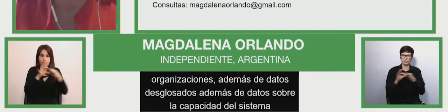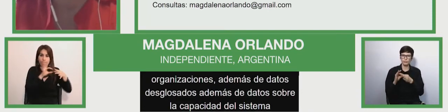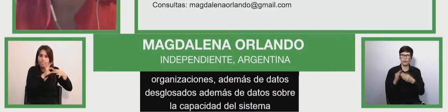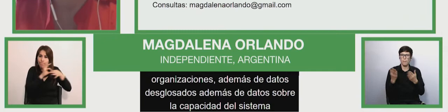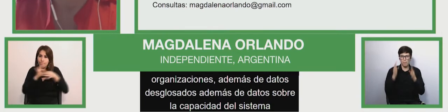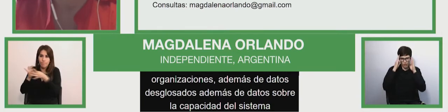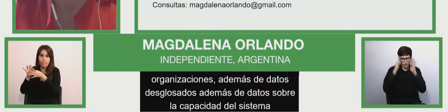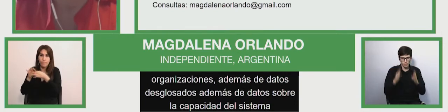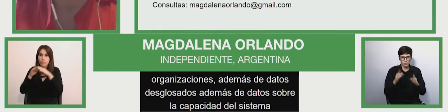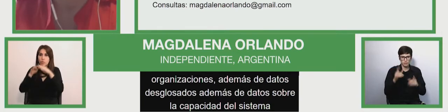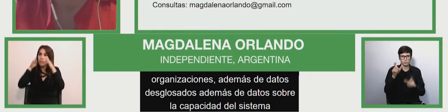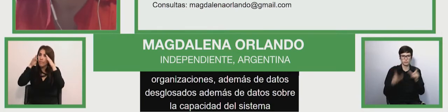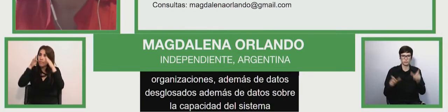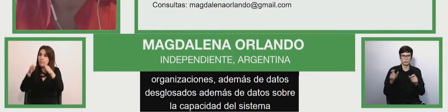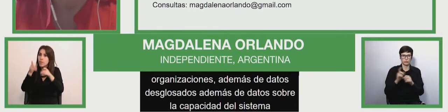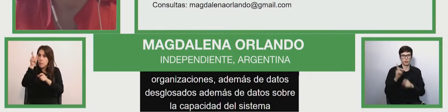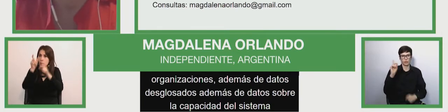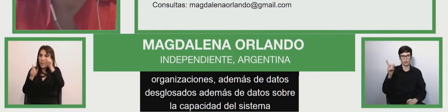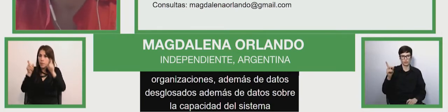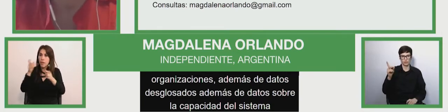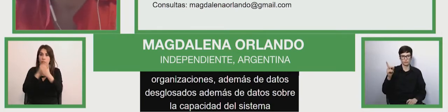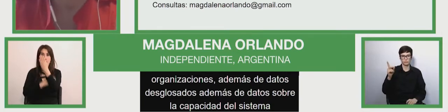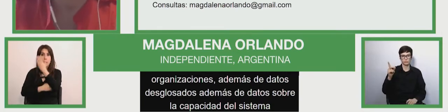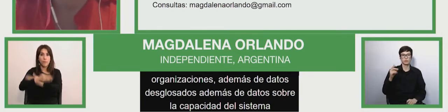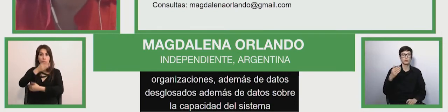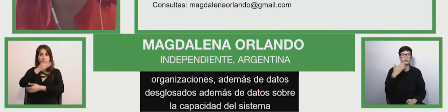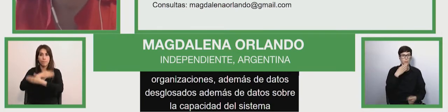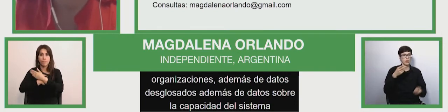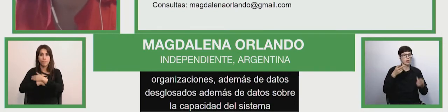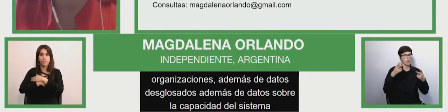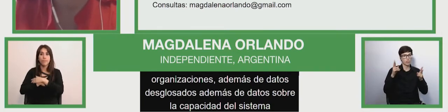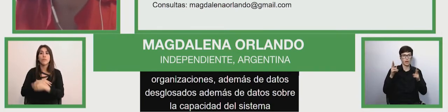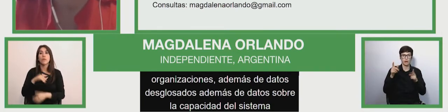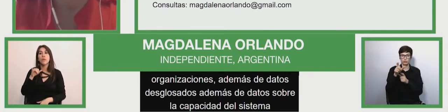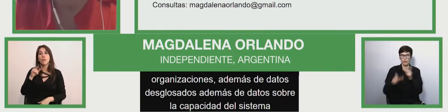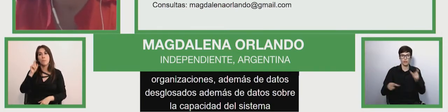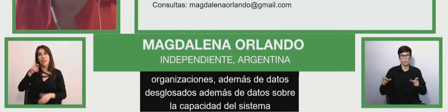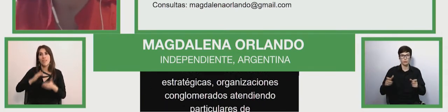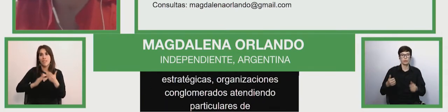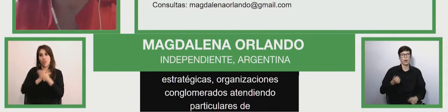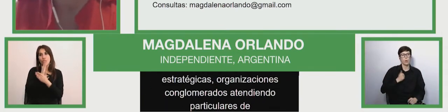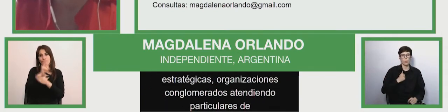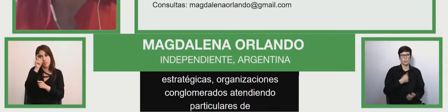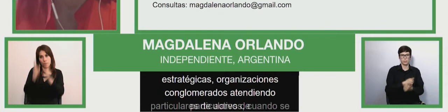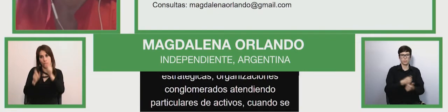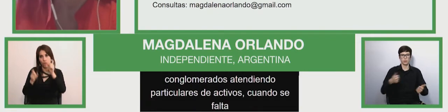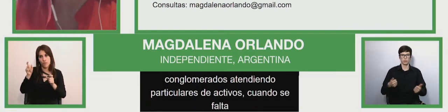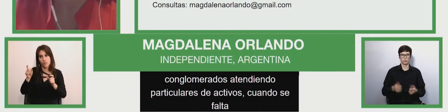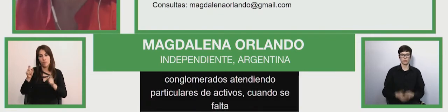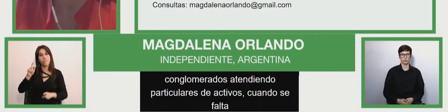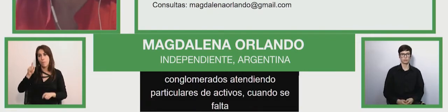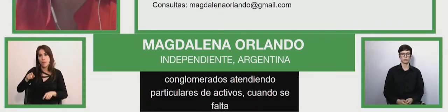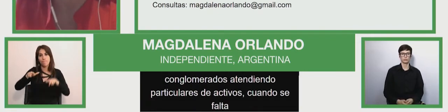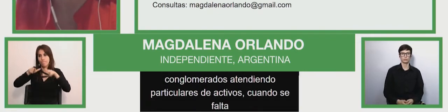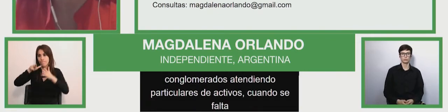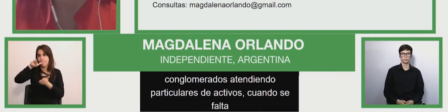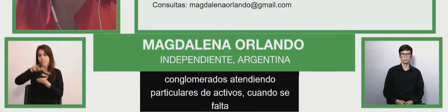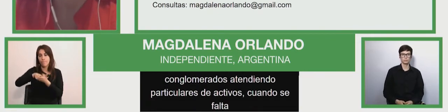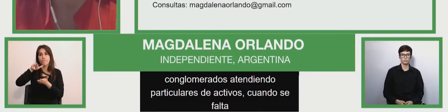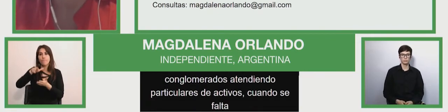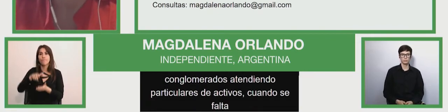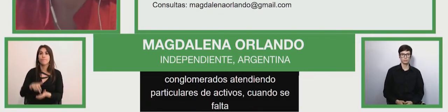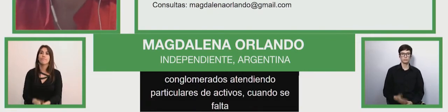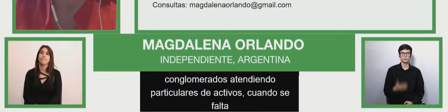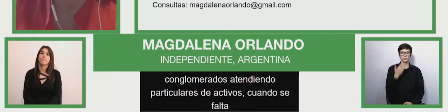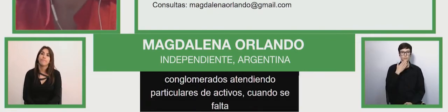tending to the particulars and to the collective in order to have the ability for everybody also in